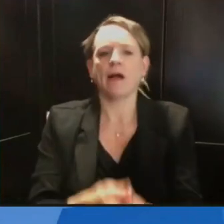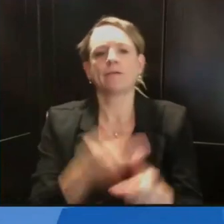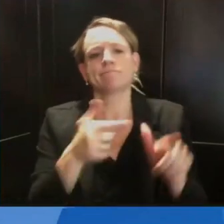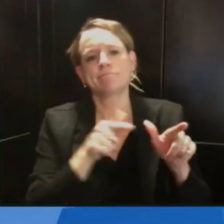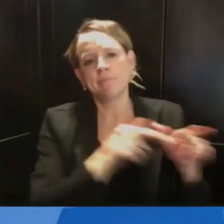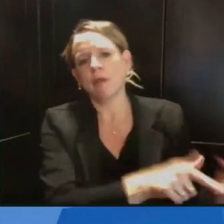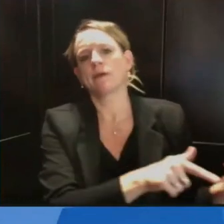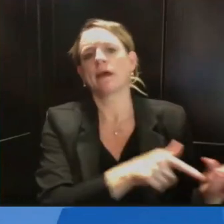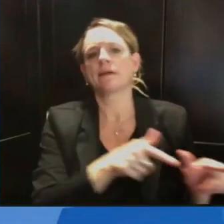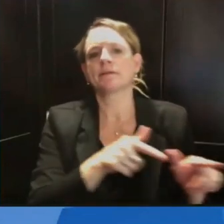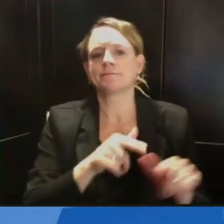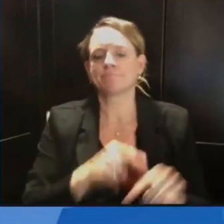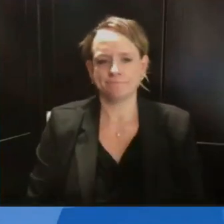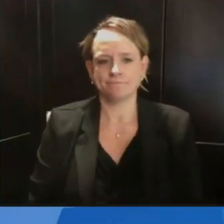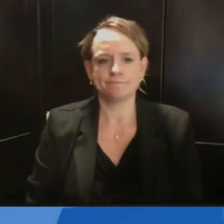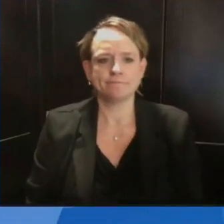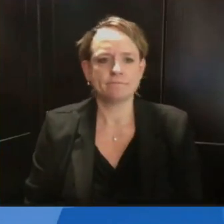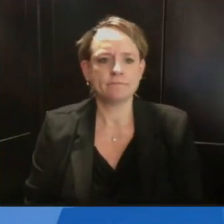in Green Bay. Sierra?